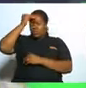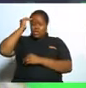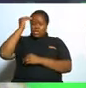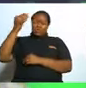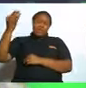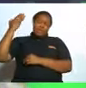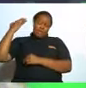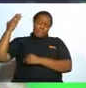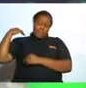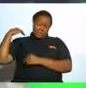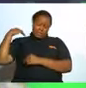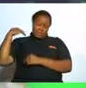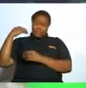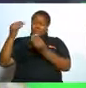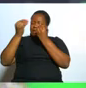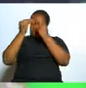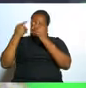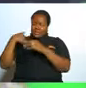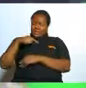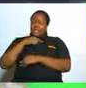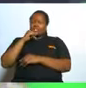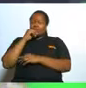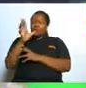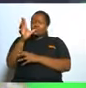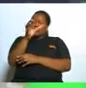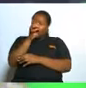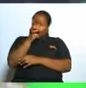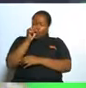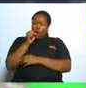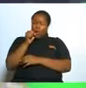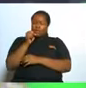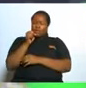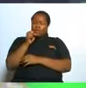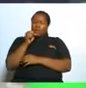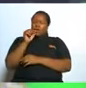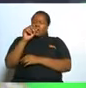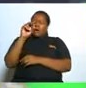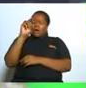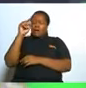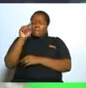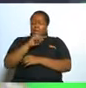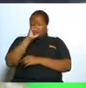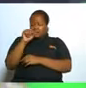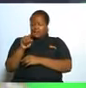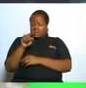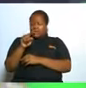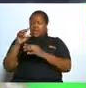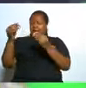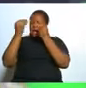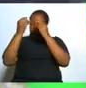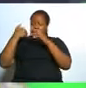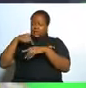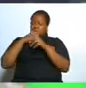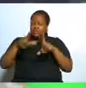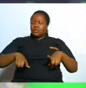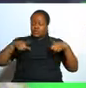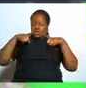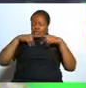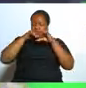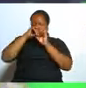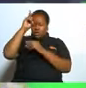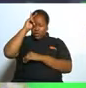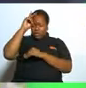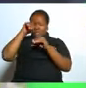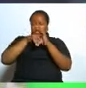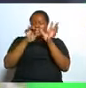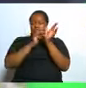teach us not to hold grudges teach us to live according to the knowledge in